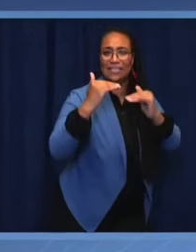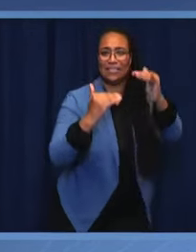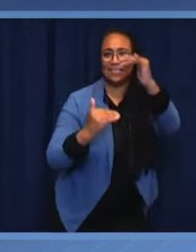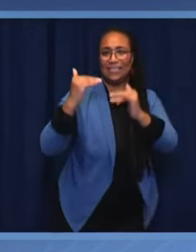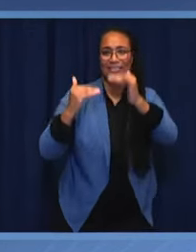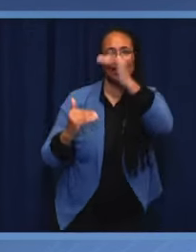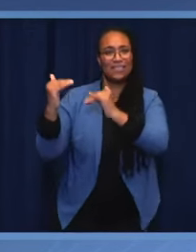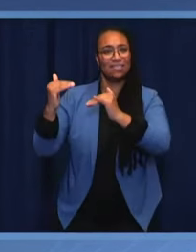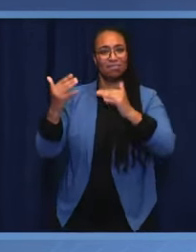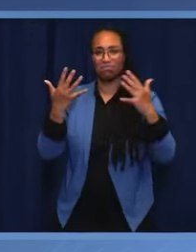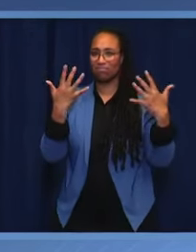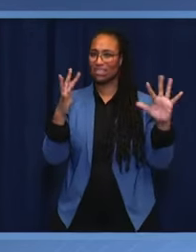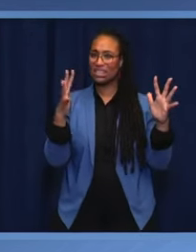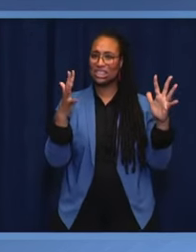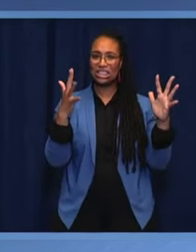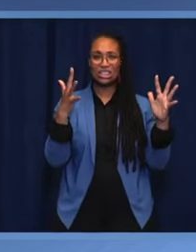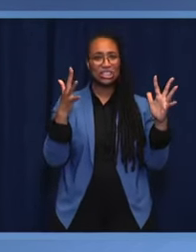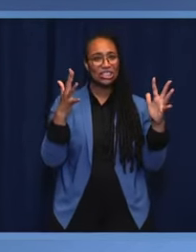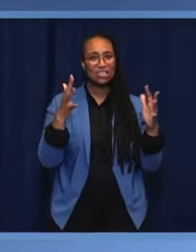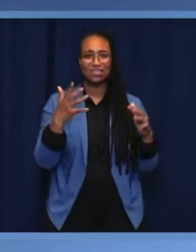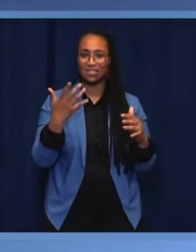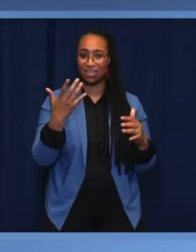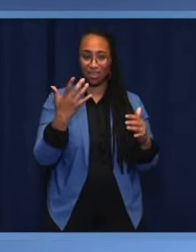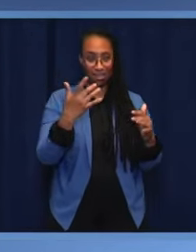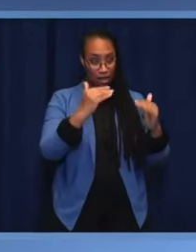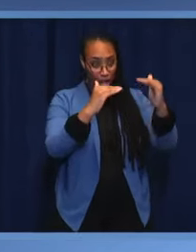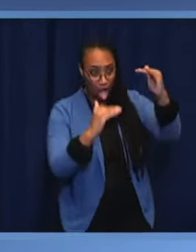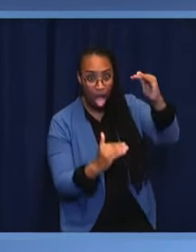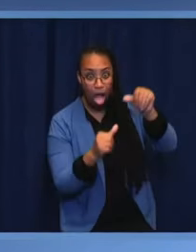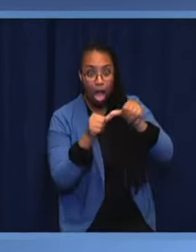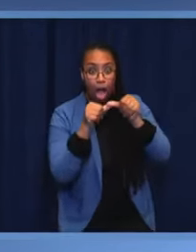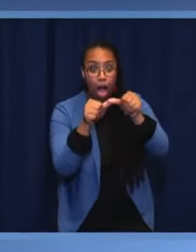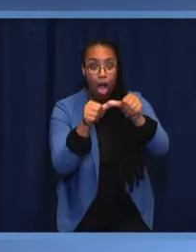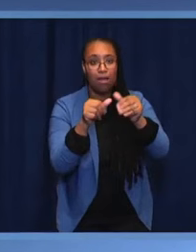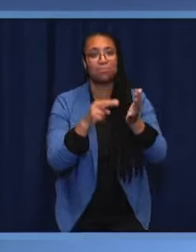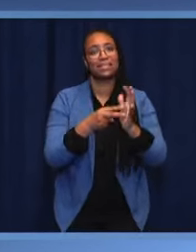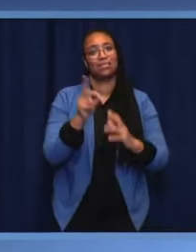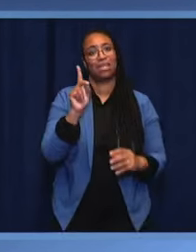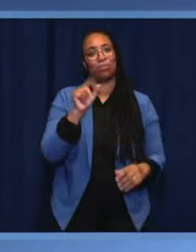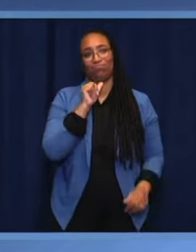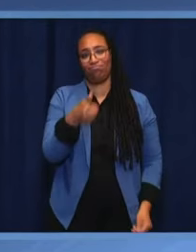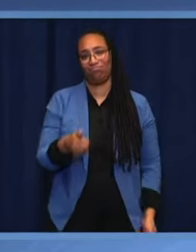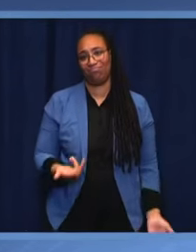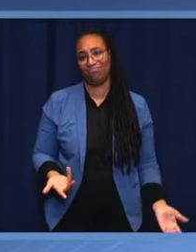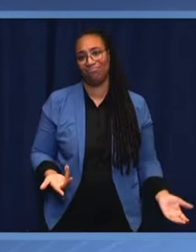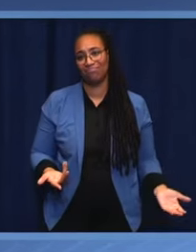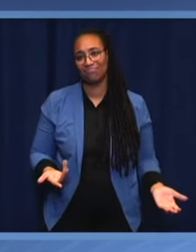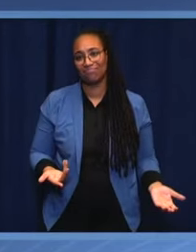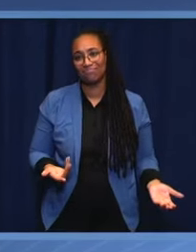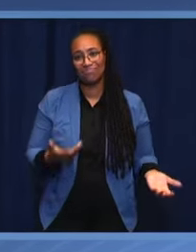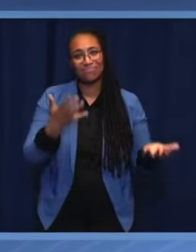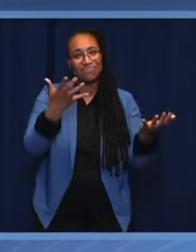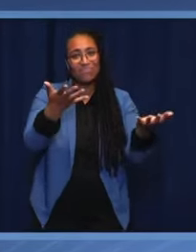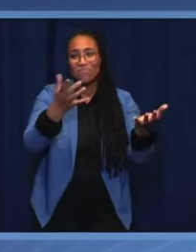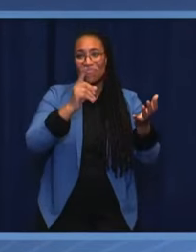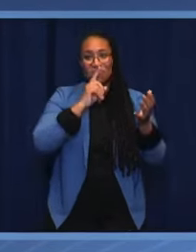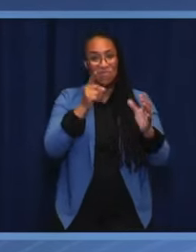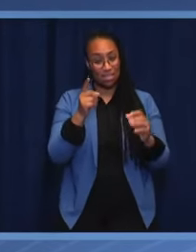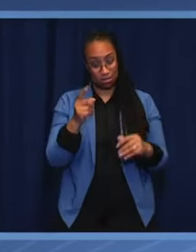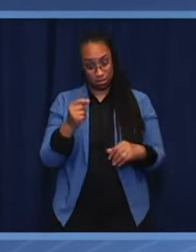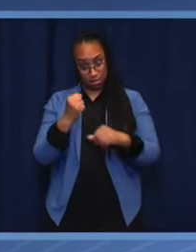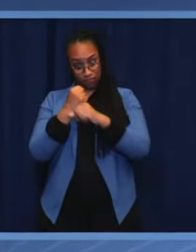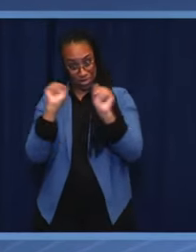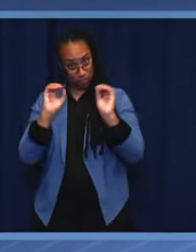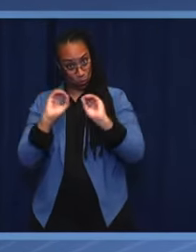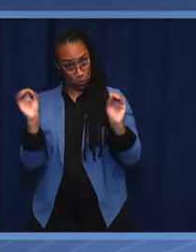just a pointless electoral process without any other result but a change in administration,